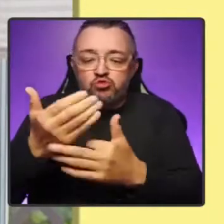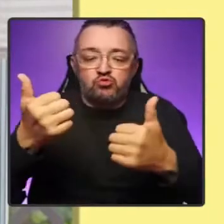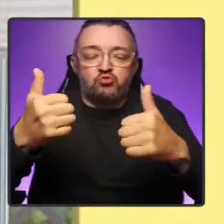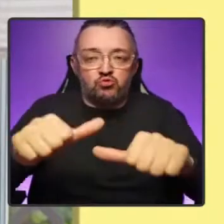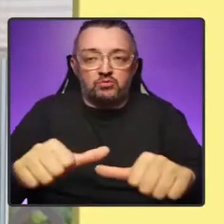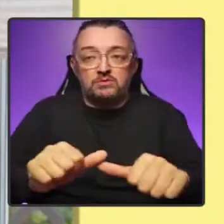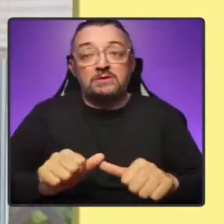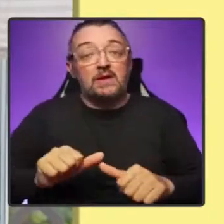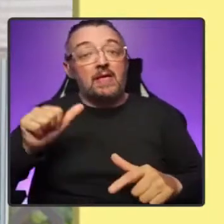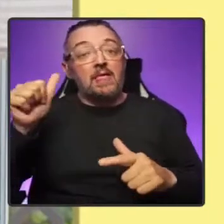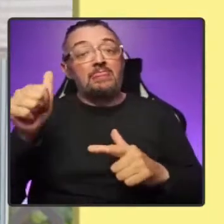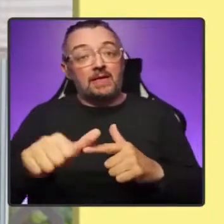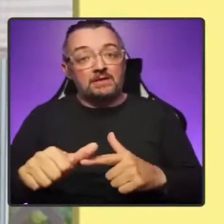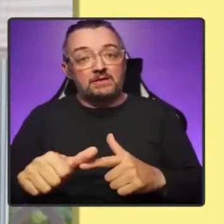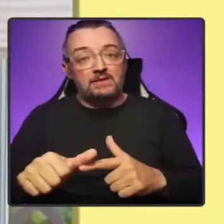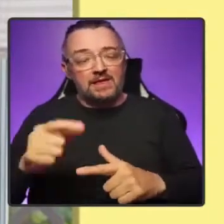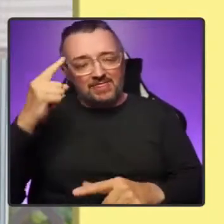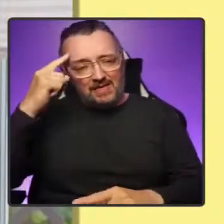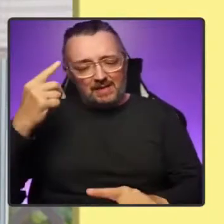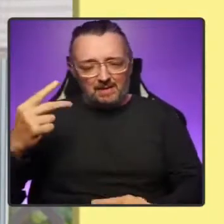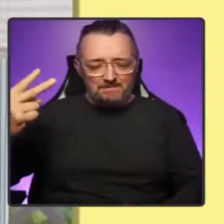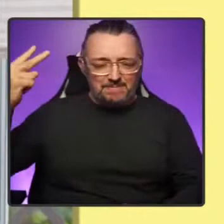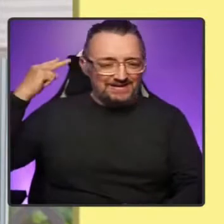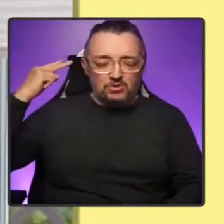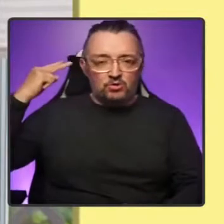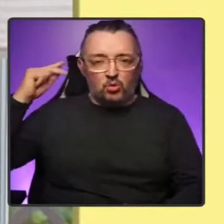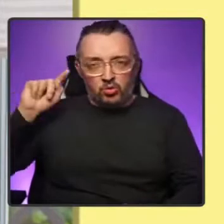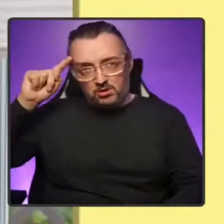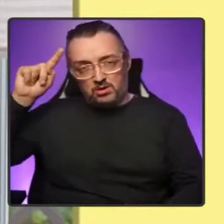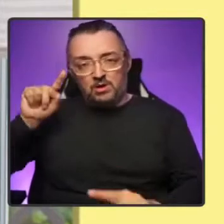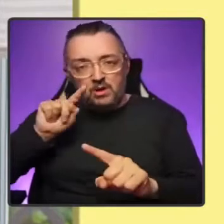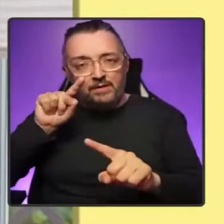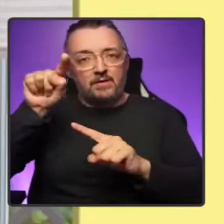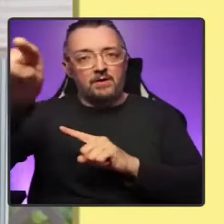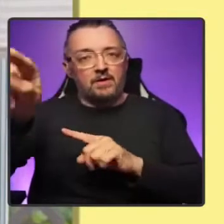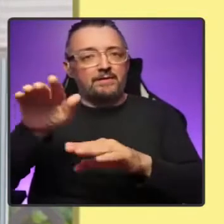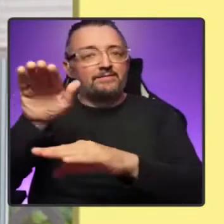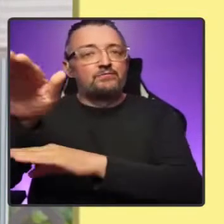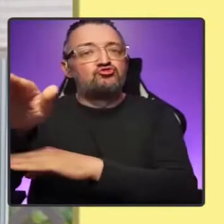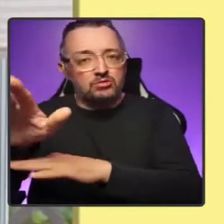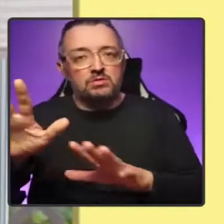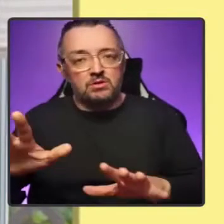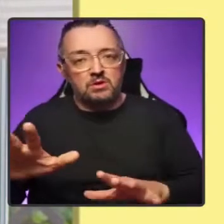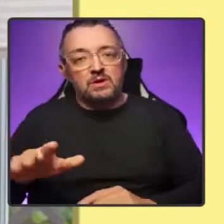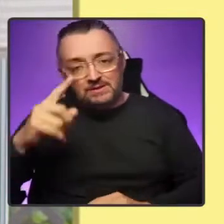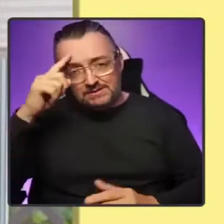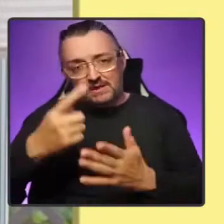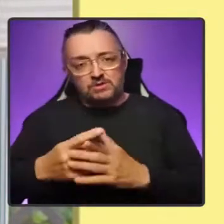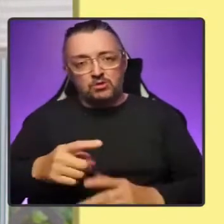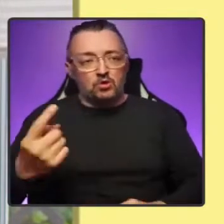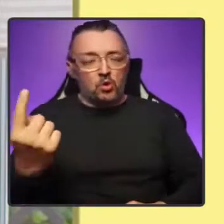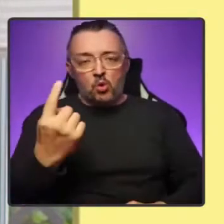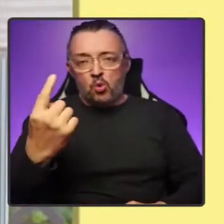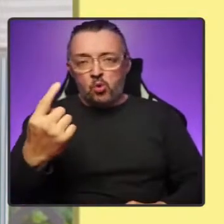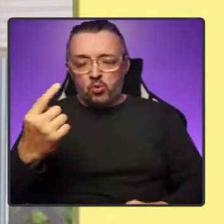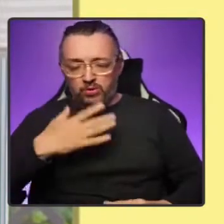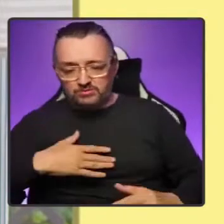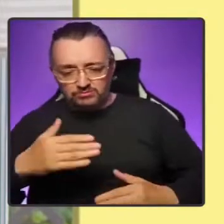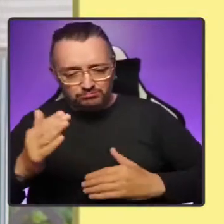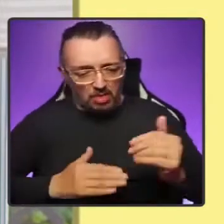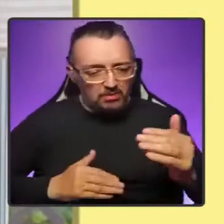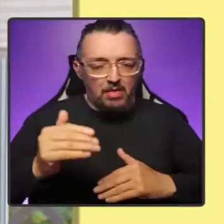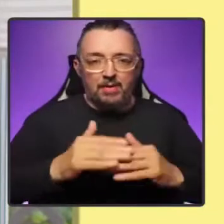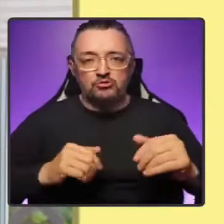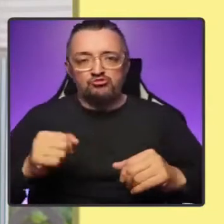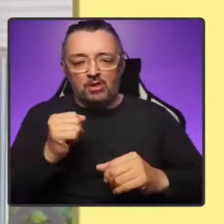think not of the past, but of Scotland's future. To decide who should be in charge of building that future. And if we are